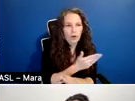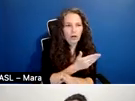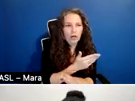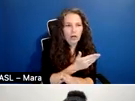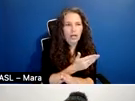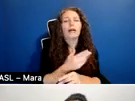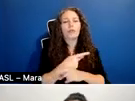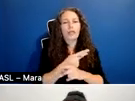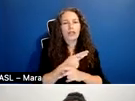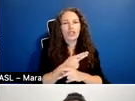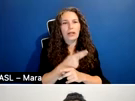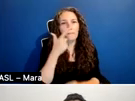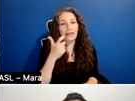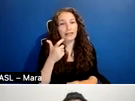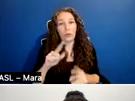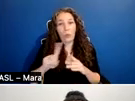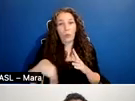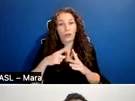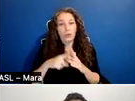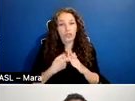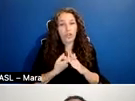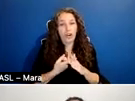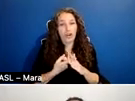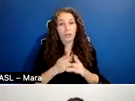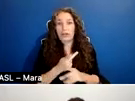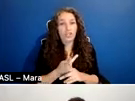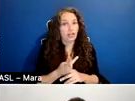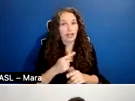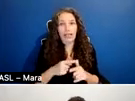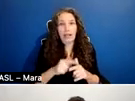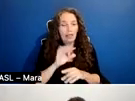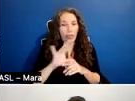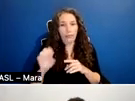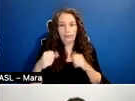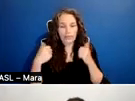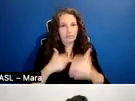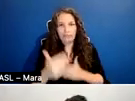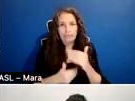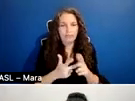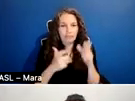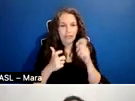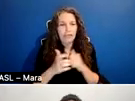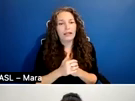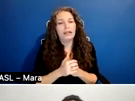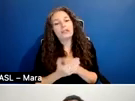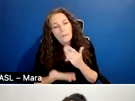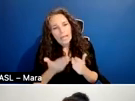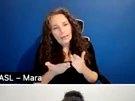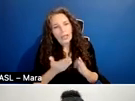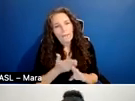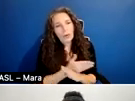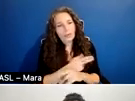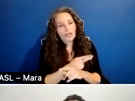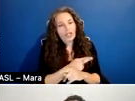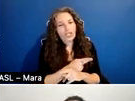that won't stop until that you finish that shoot. So at this time, you may need to add more stuff to your team to help